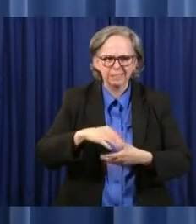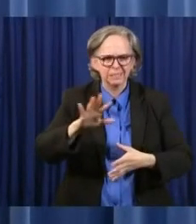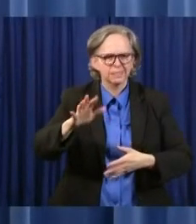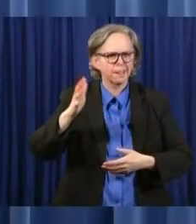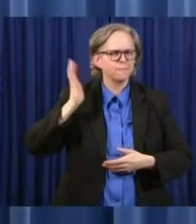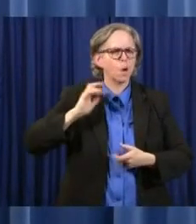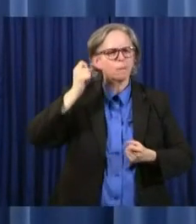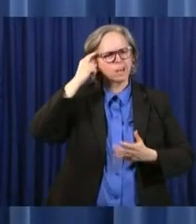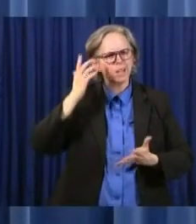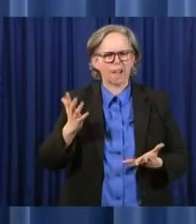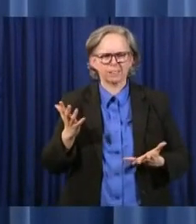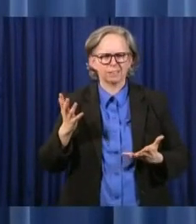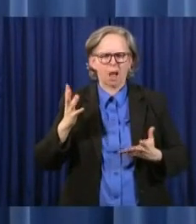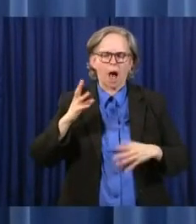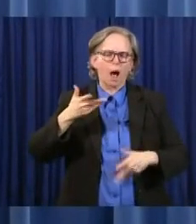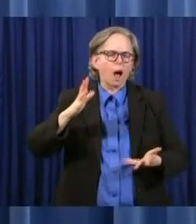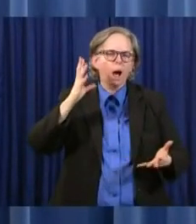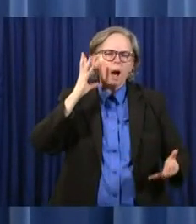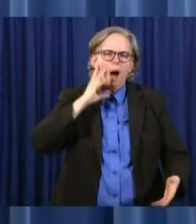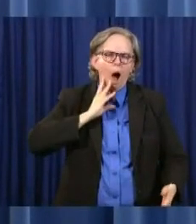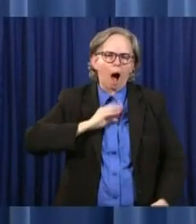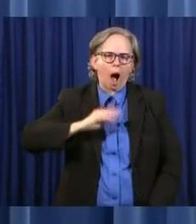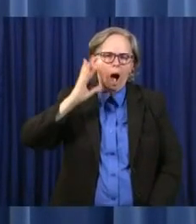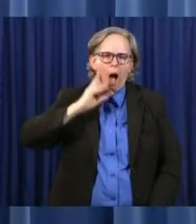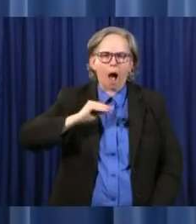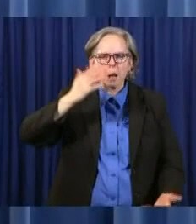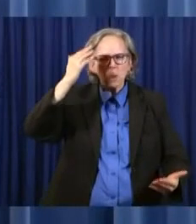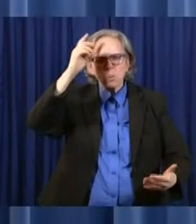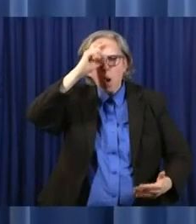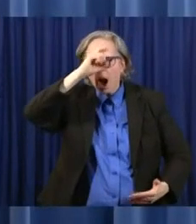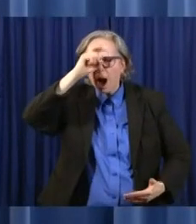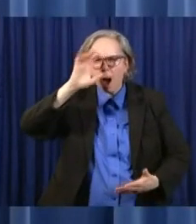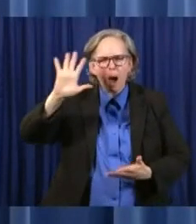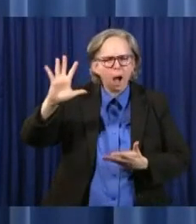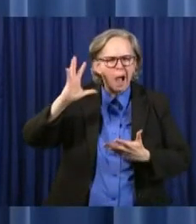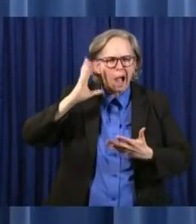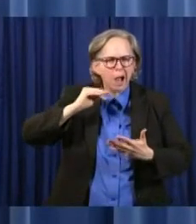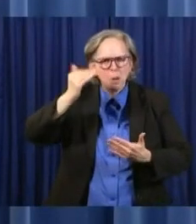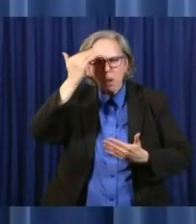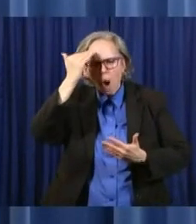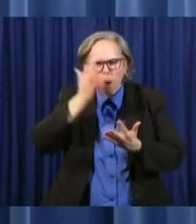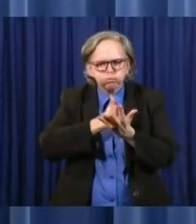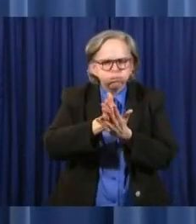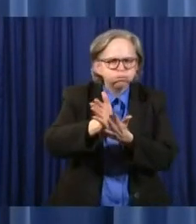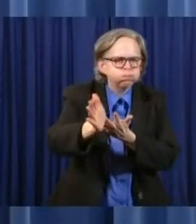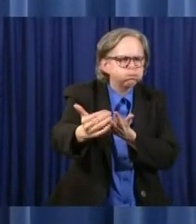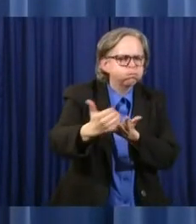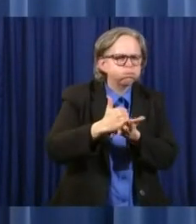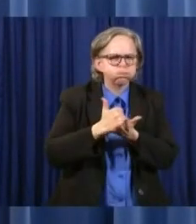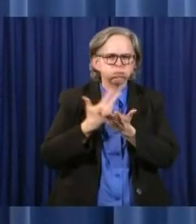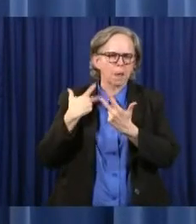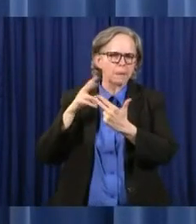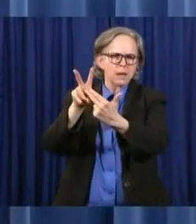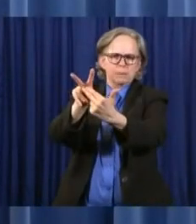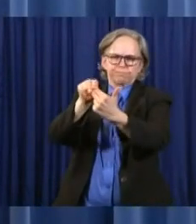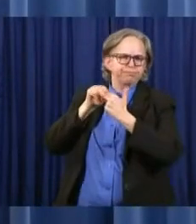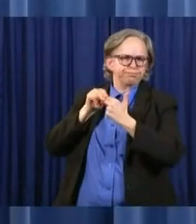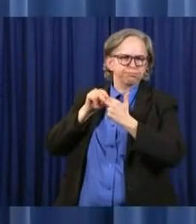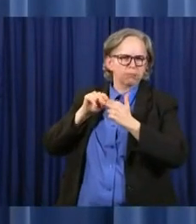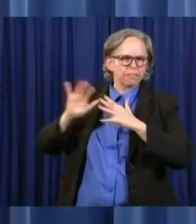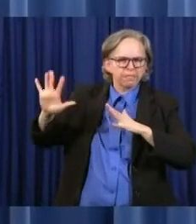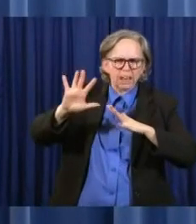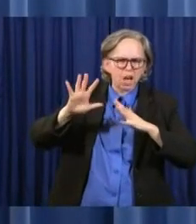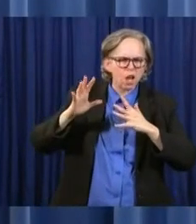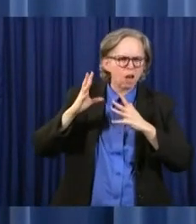uh, there is a great deal of wisdom, uh, a great deal of knowledge, and a great deal of experience. And I fully intend to continue